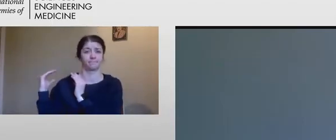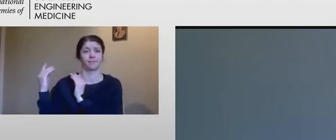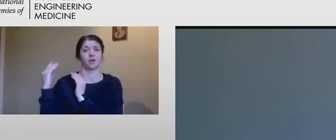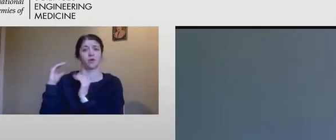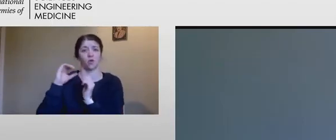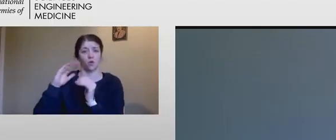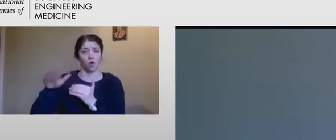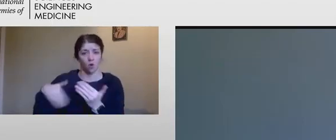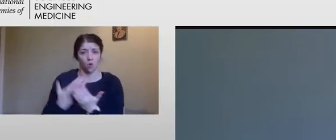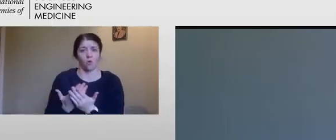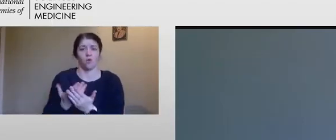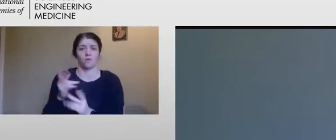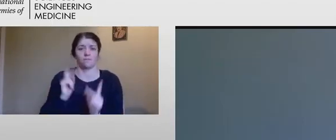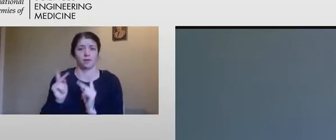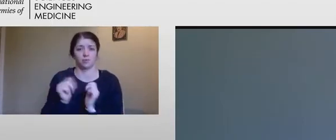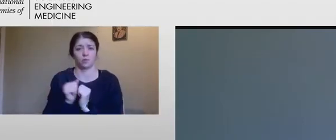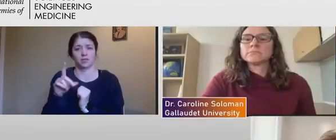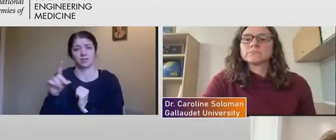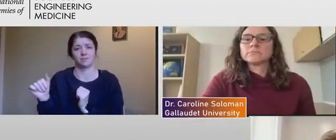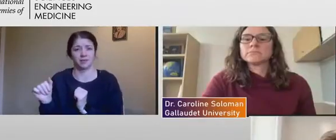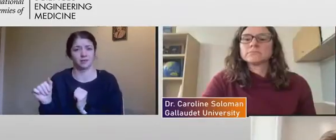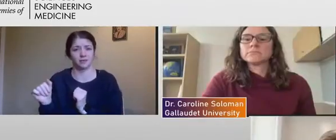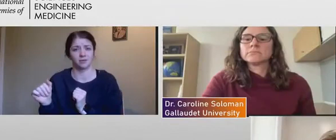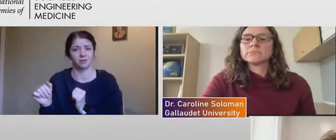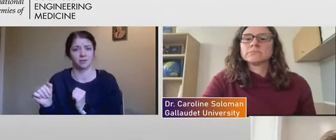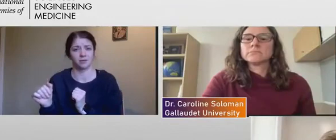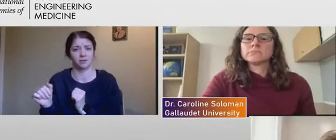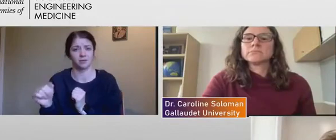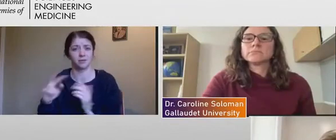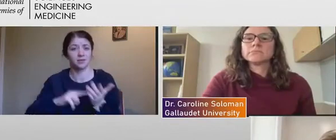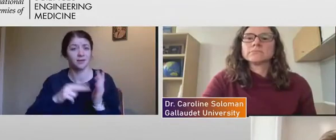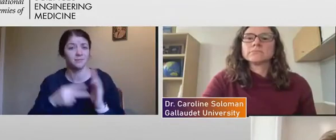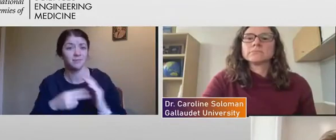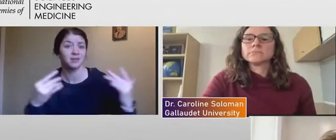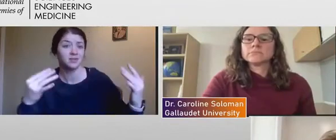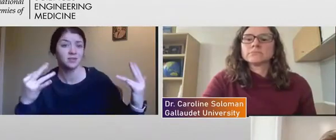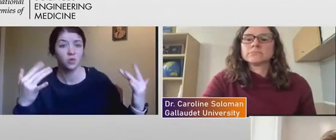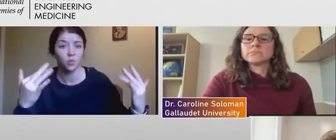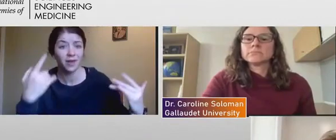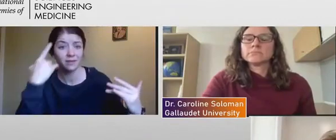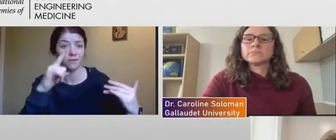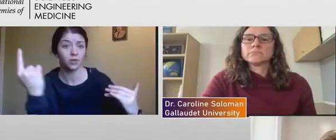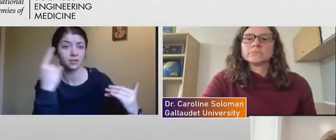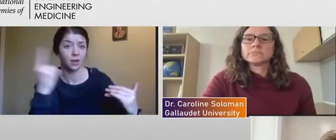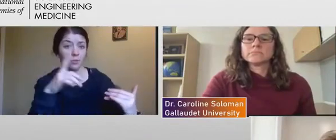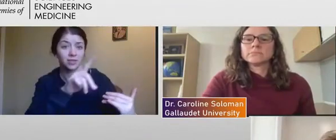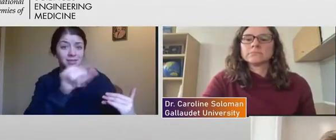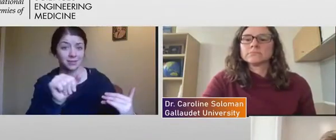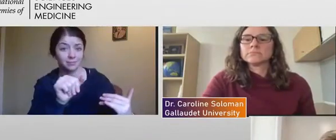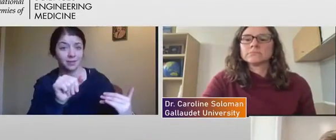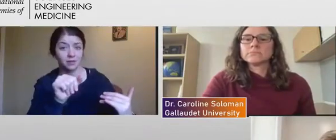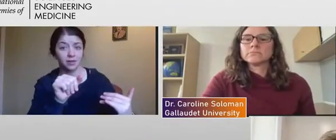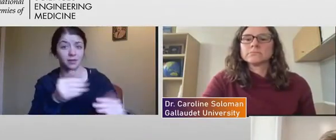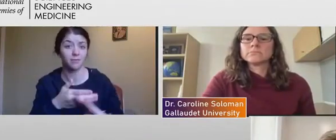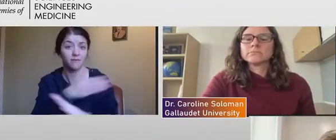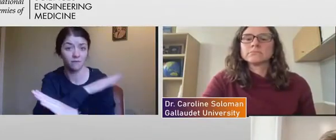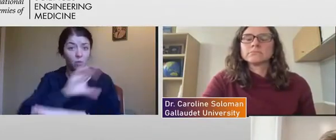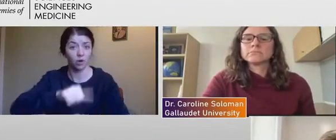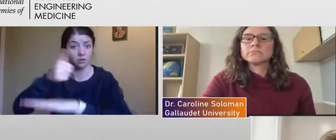Like you shouldn't just wait for somebody with a disability to start a mentorship program. Um, you know,